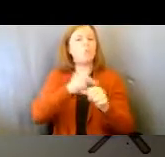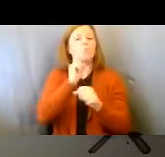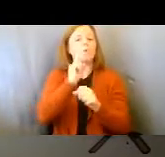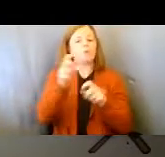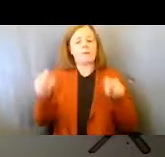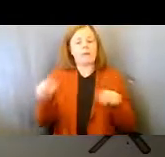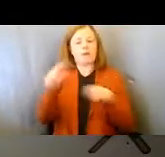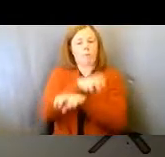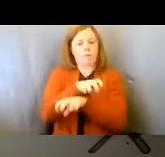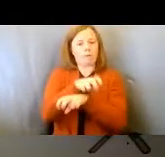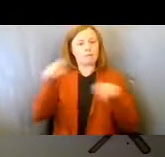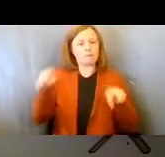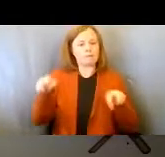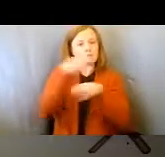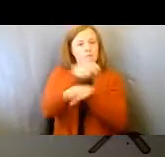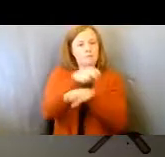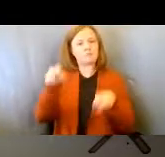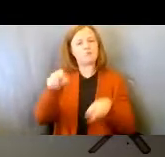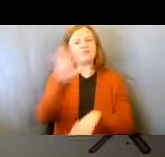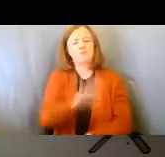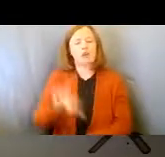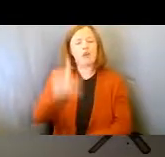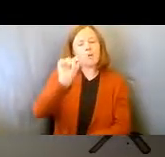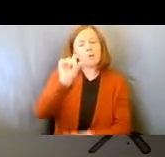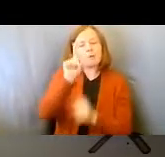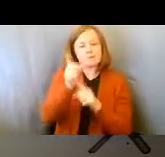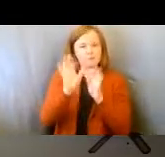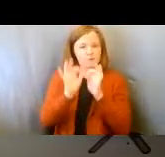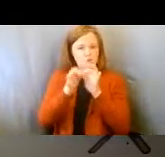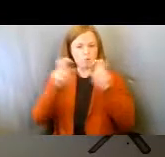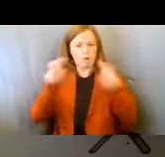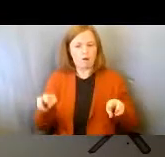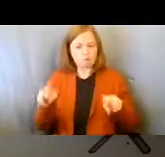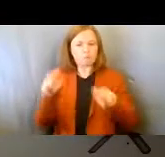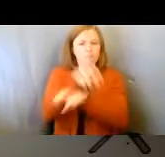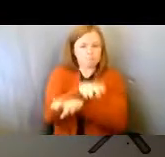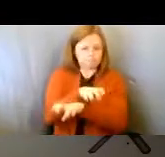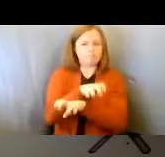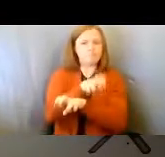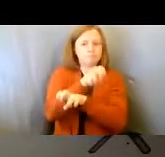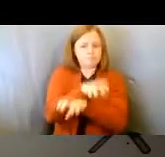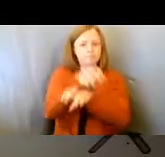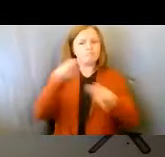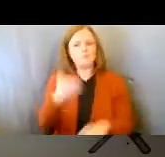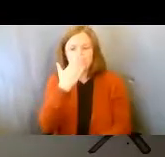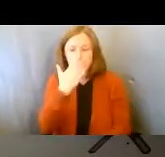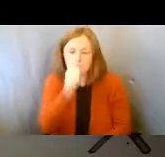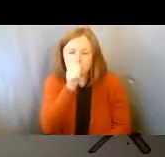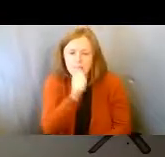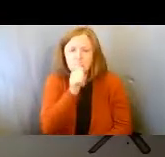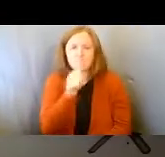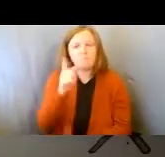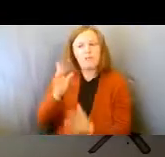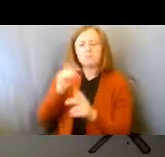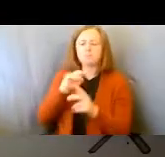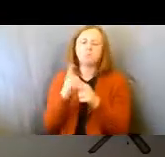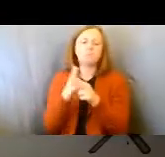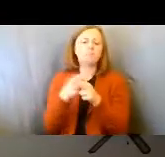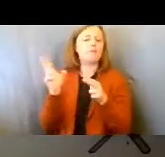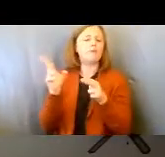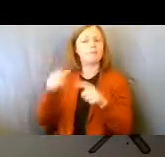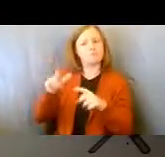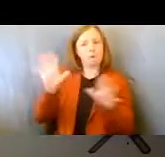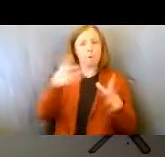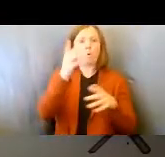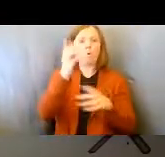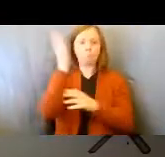interpreters at around 20 minutes. And so thank you in advance for your patience, where we allow just a brief pause